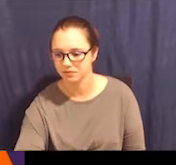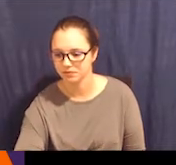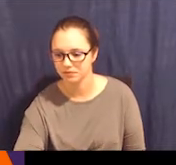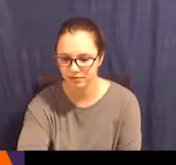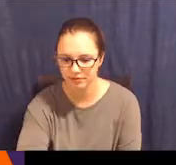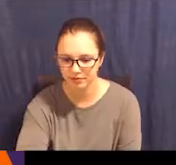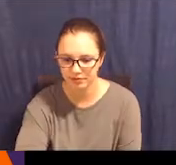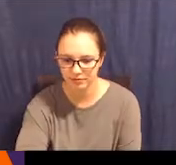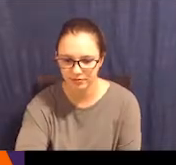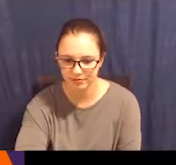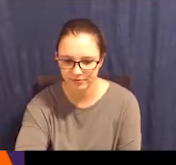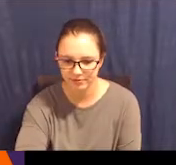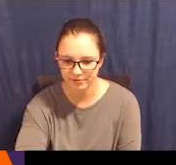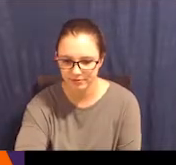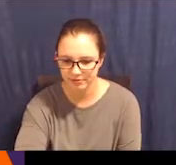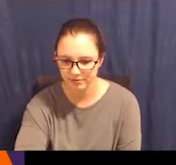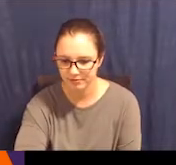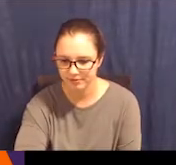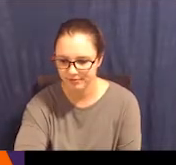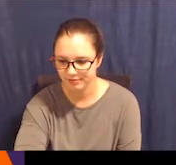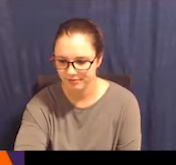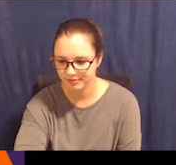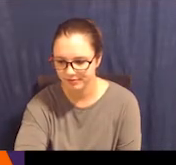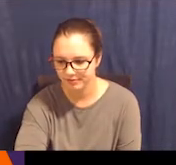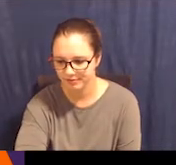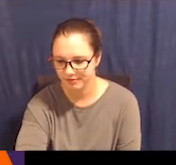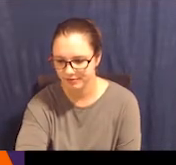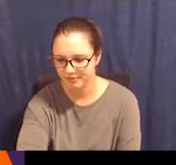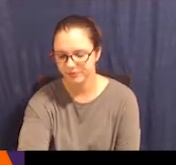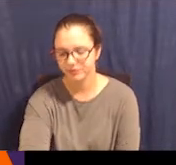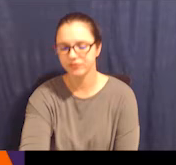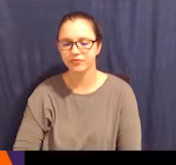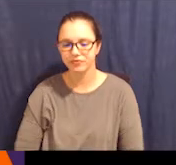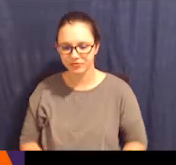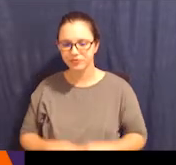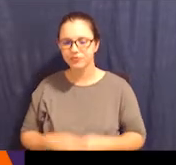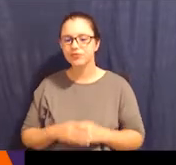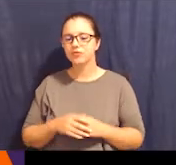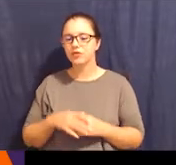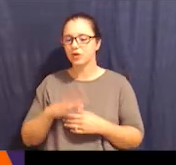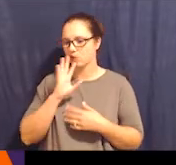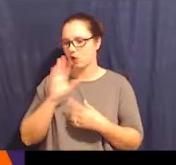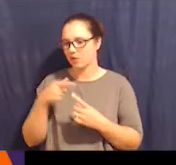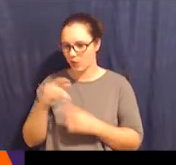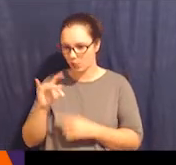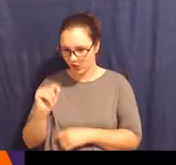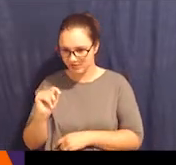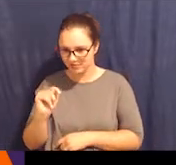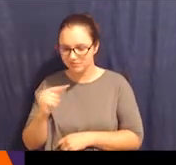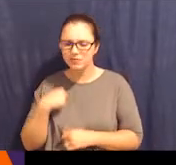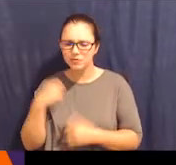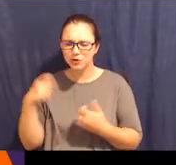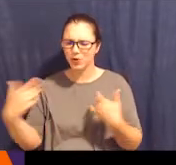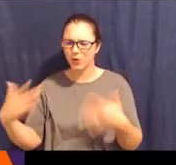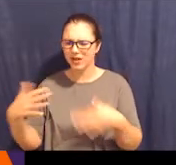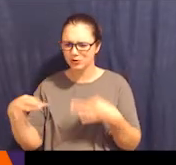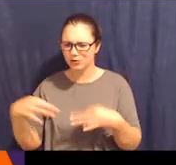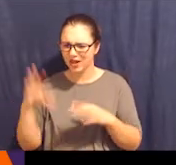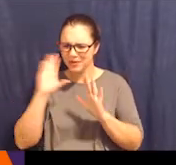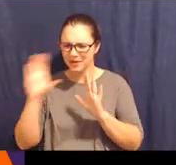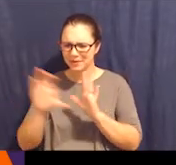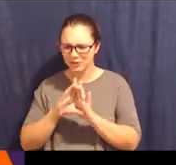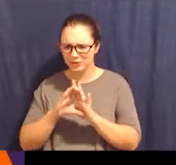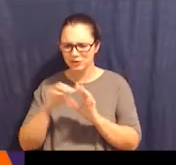Talk about it. So, oh, and actually I should go ahead and describe the image in the, in the previous slide where we're talking about choosing supporters.